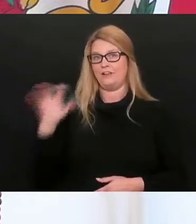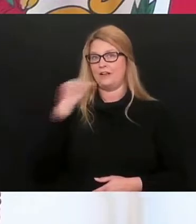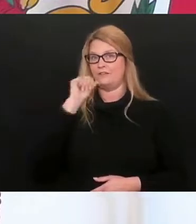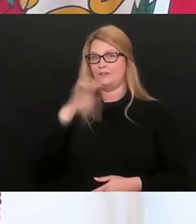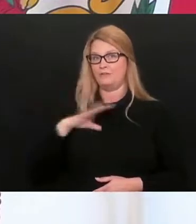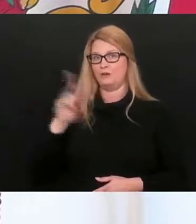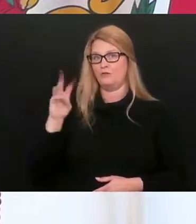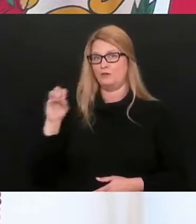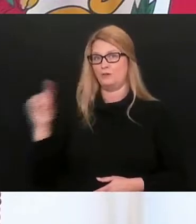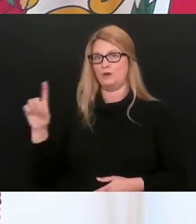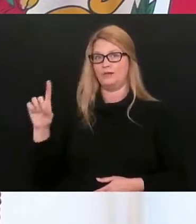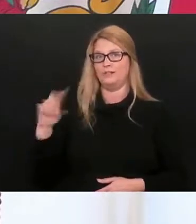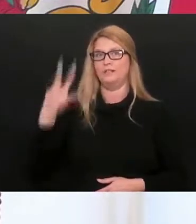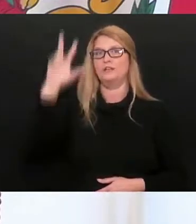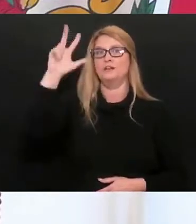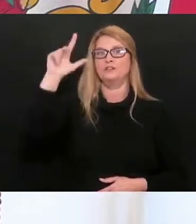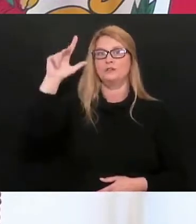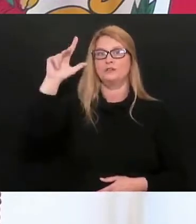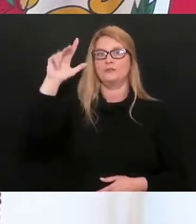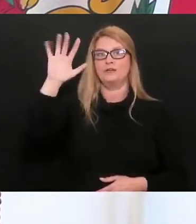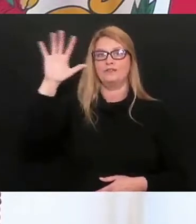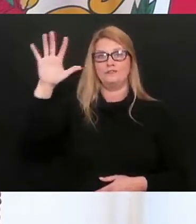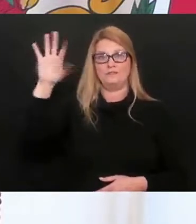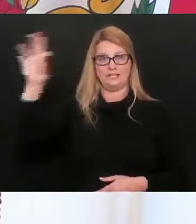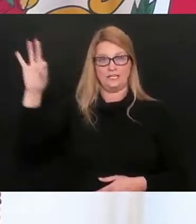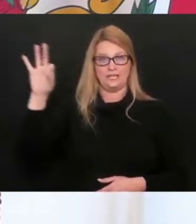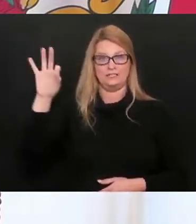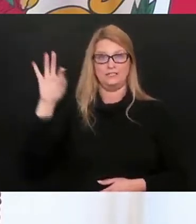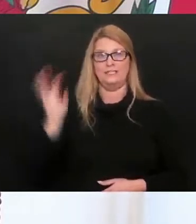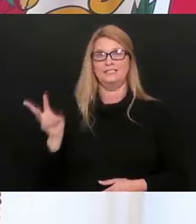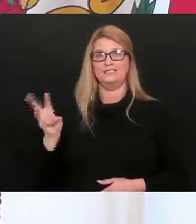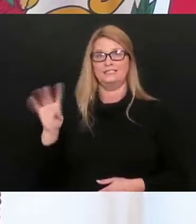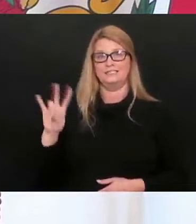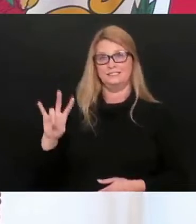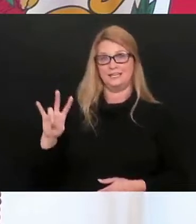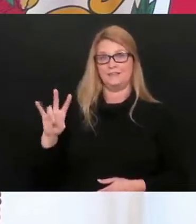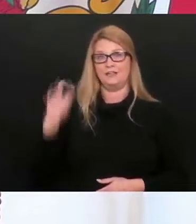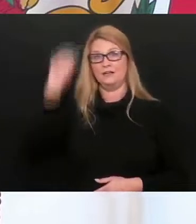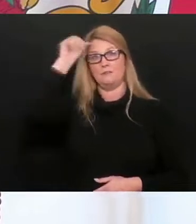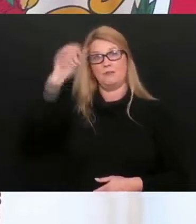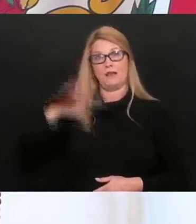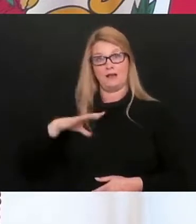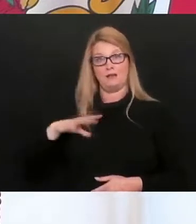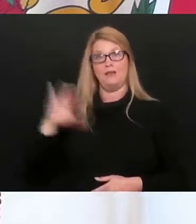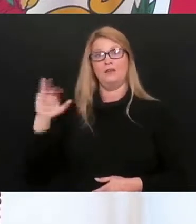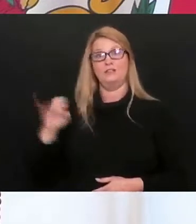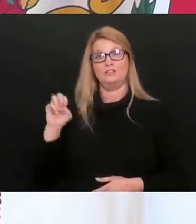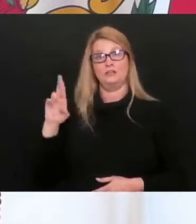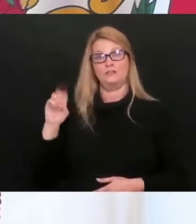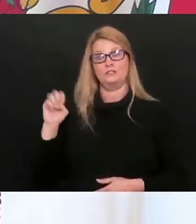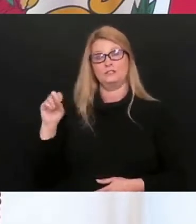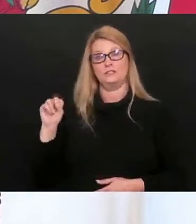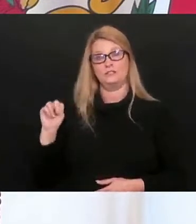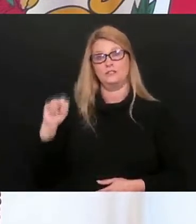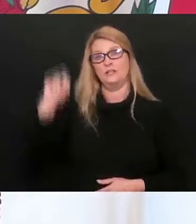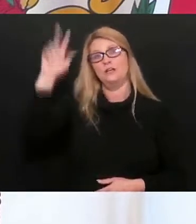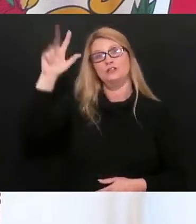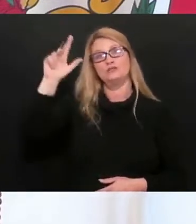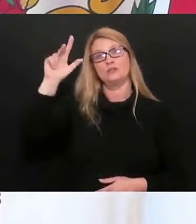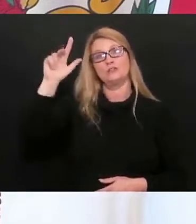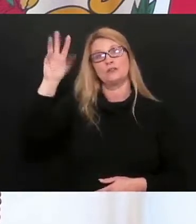from Wood County. Our 2,359th death, a 67-year-old male from Jefferson County. Our 2